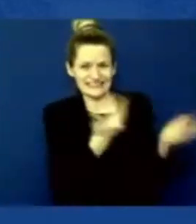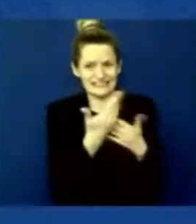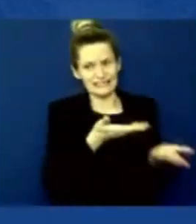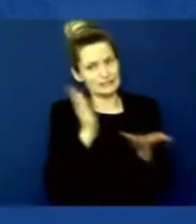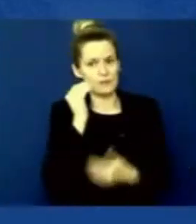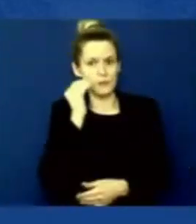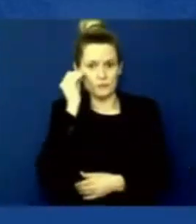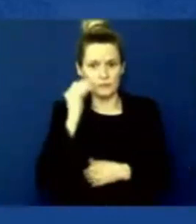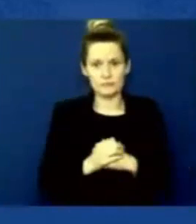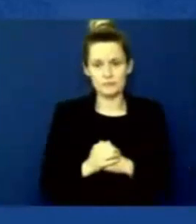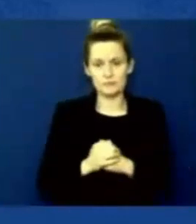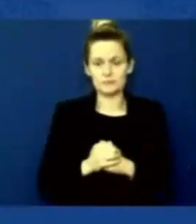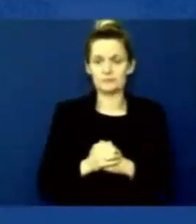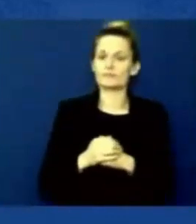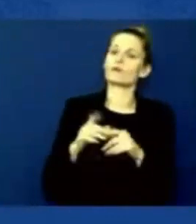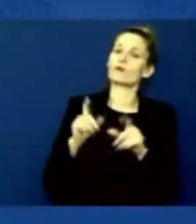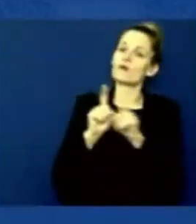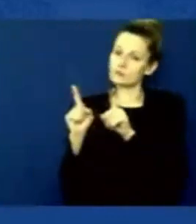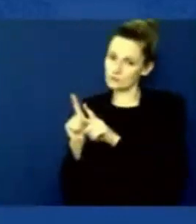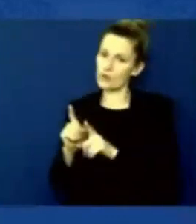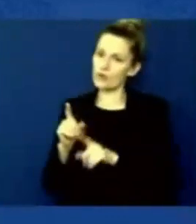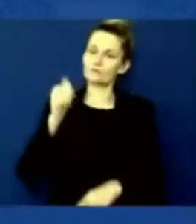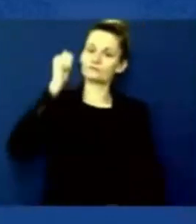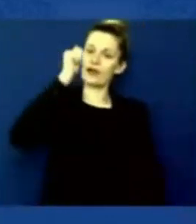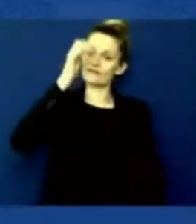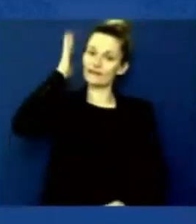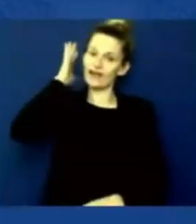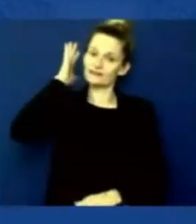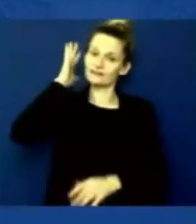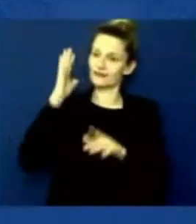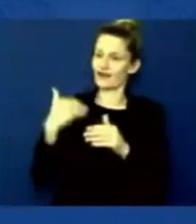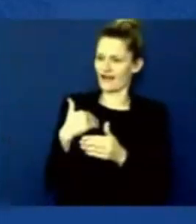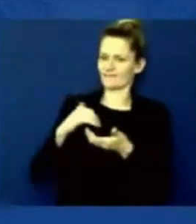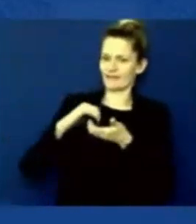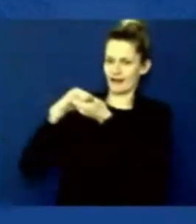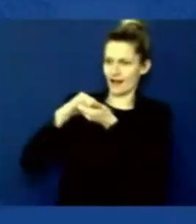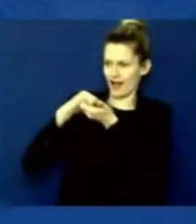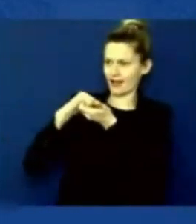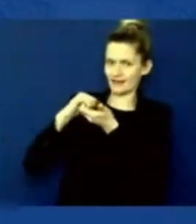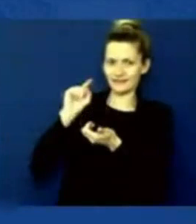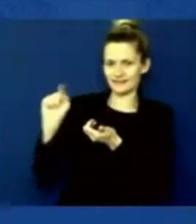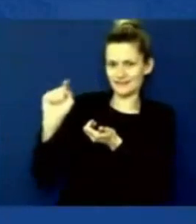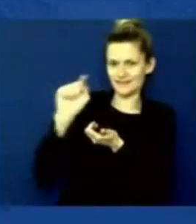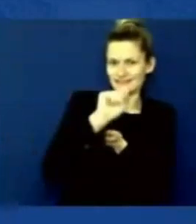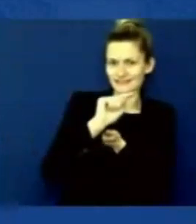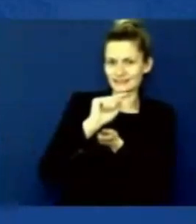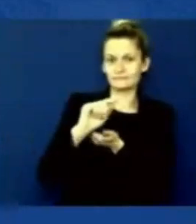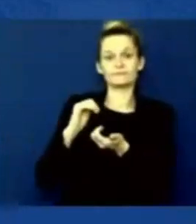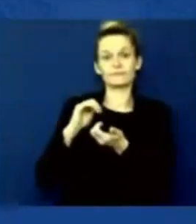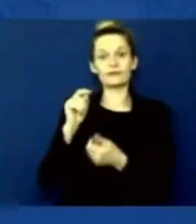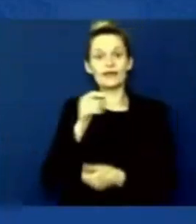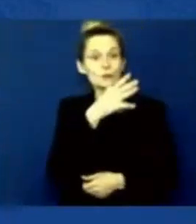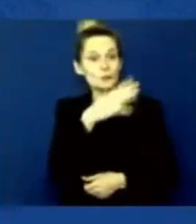allies who stood with us side by side and other vulnerable Afghans, such as women leaders and journalists, out of the country.